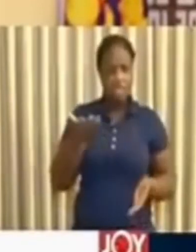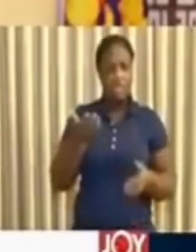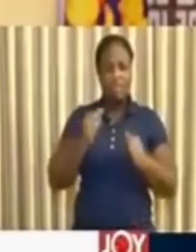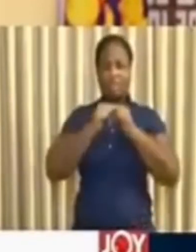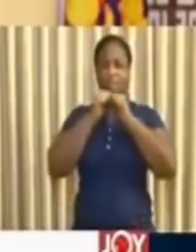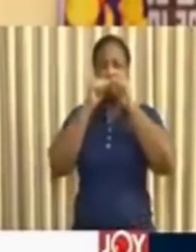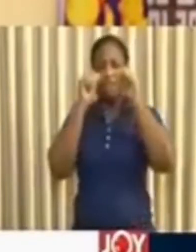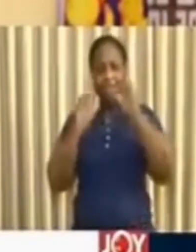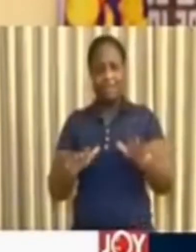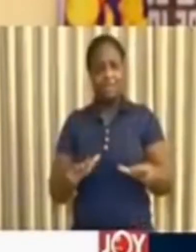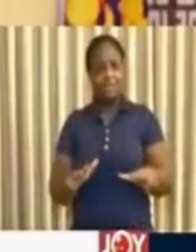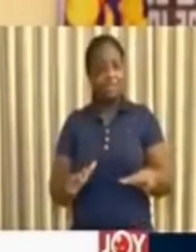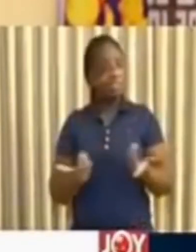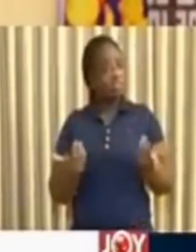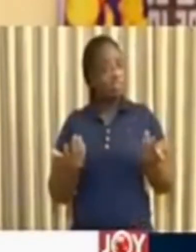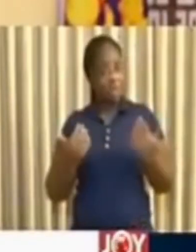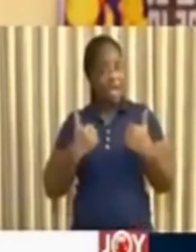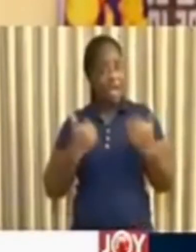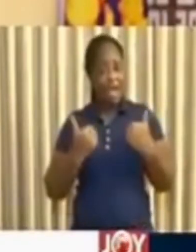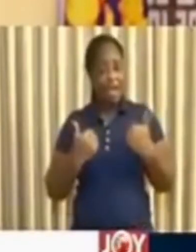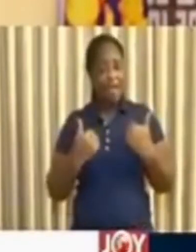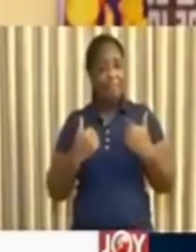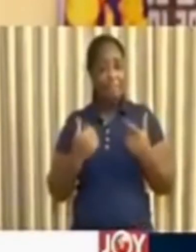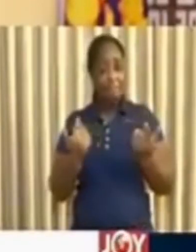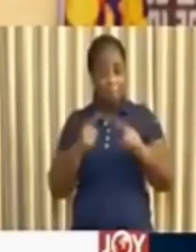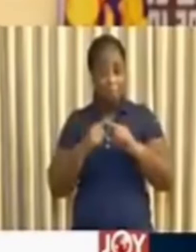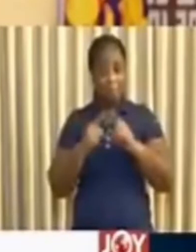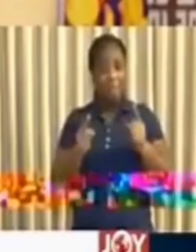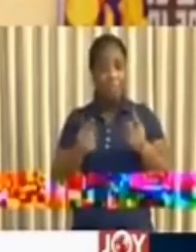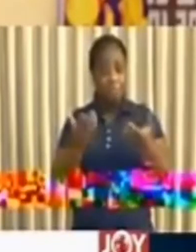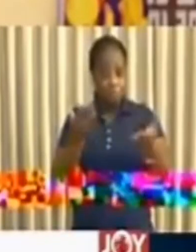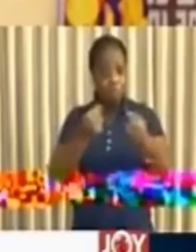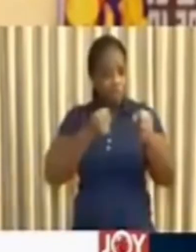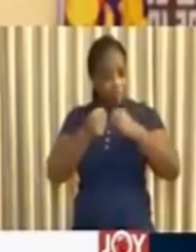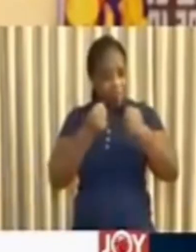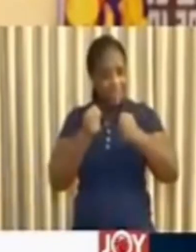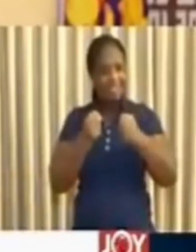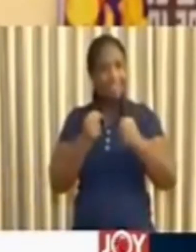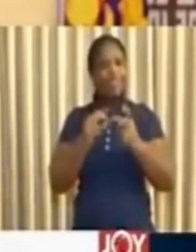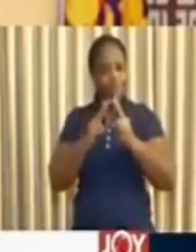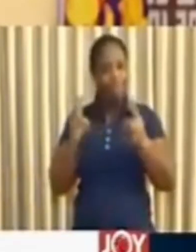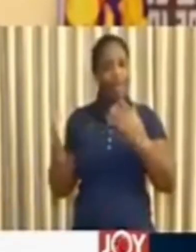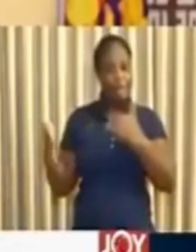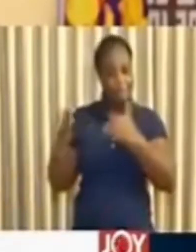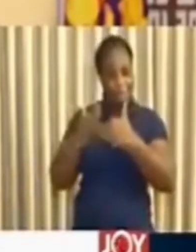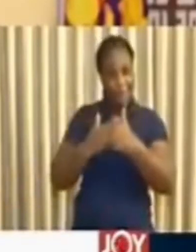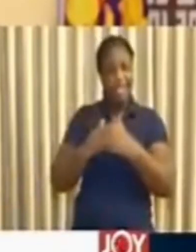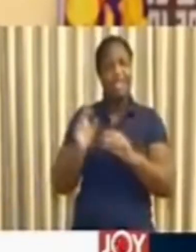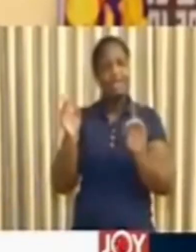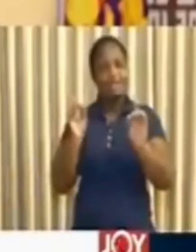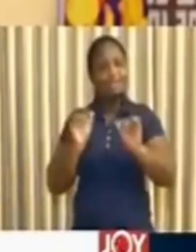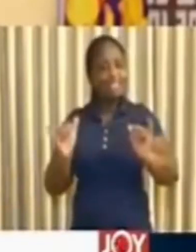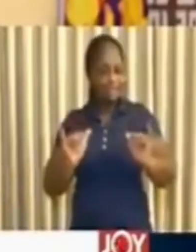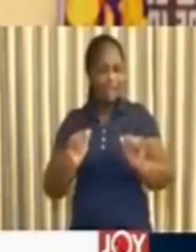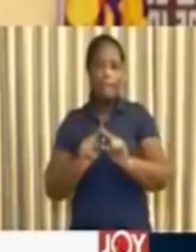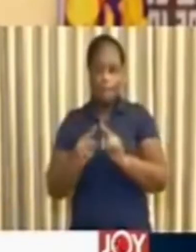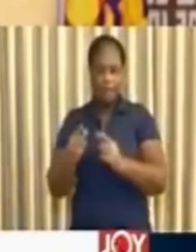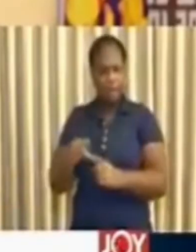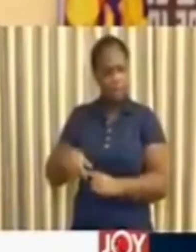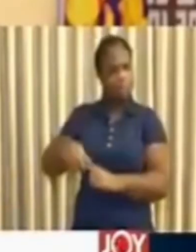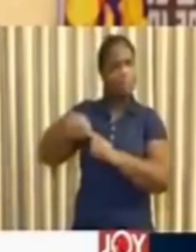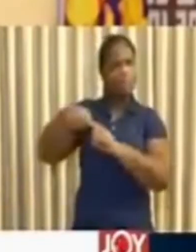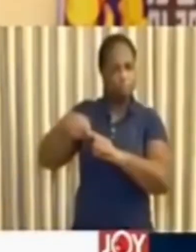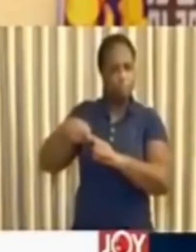blessings of normalcy that we are fighting to restore. Blessings that we must hold onto with a